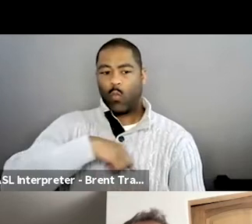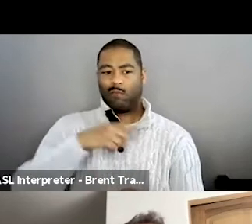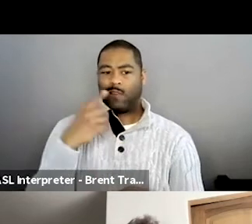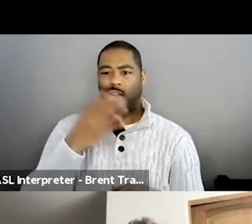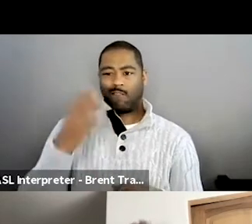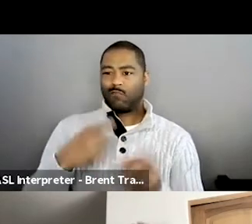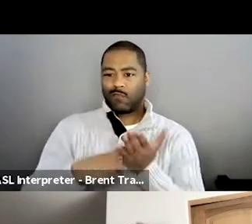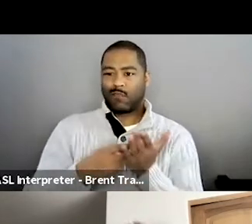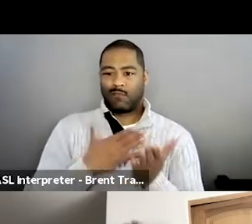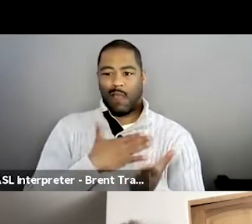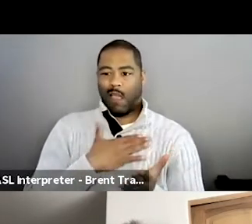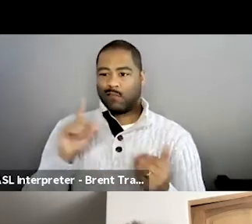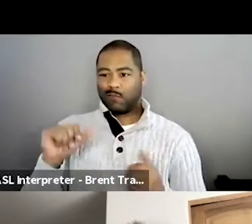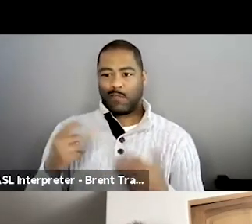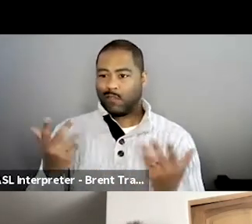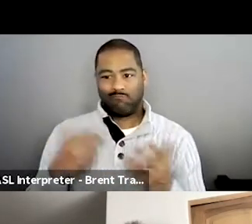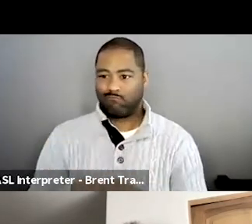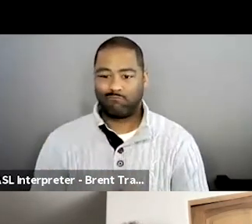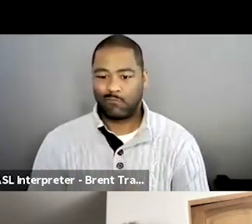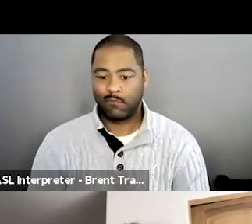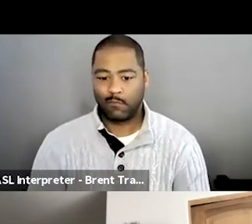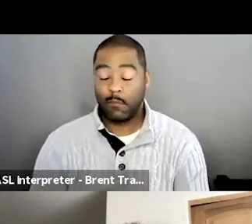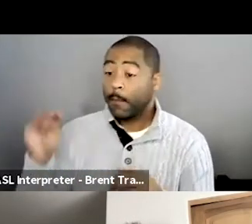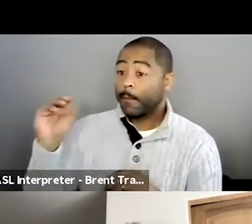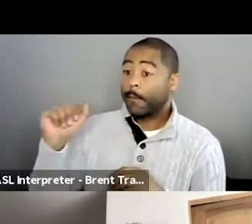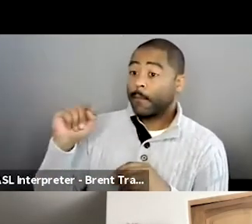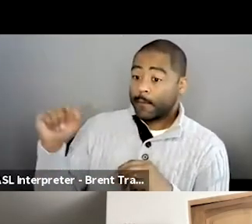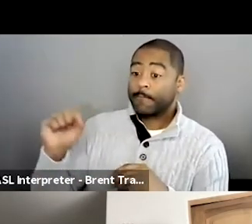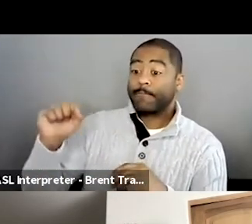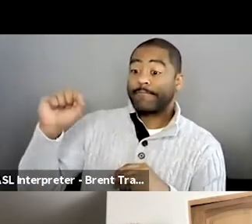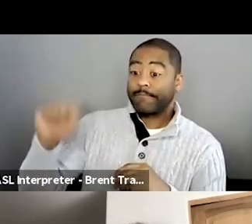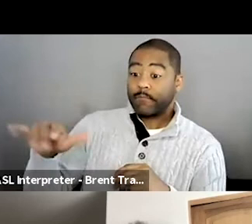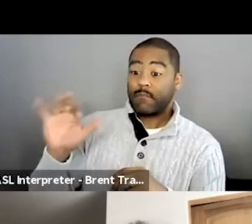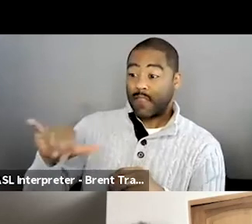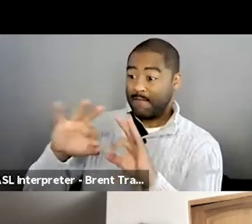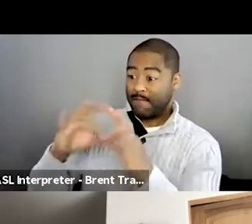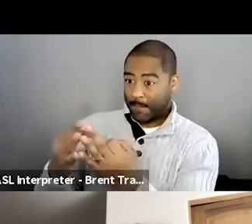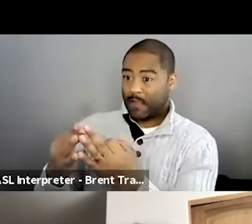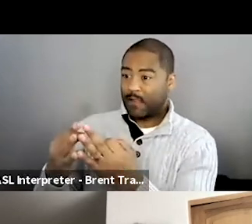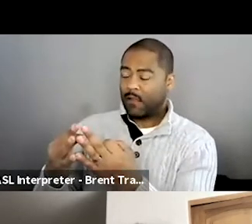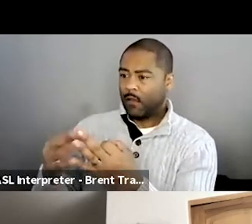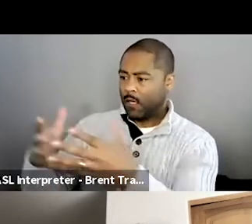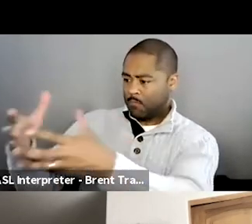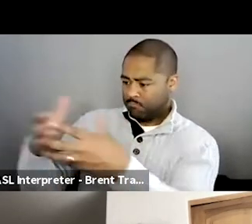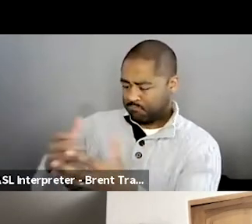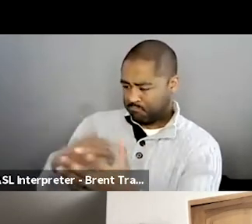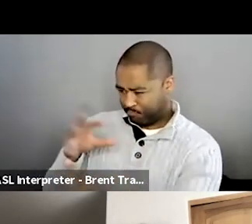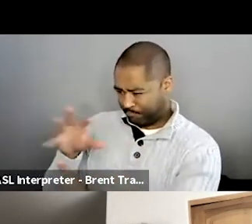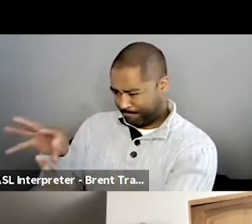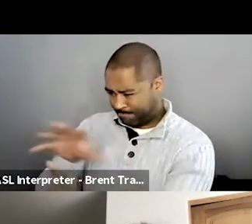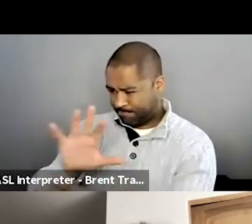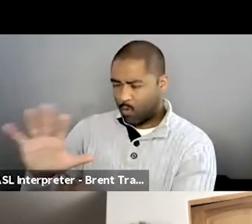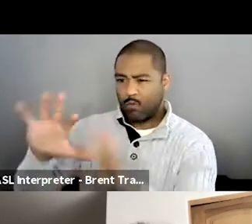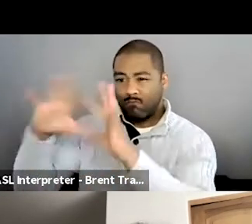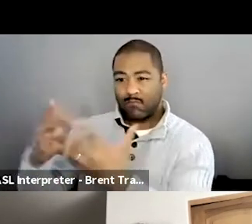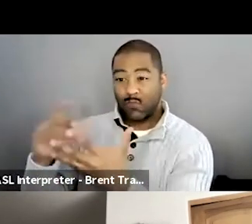family, which is essentially my family, it was really important to me that I, you know, the care character of, who I was working with and, and, and I